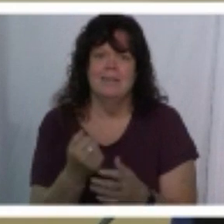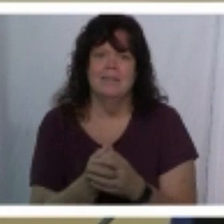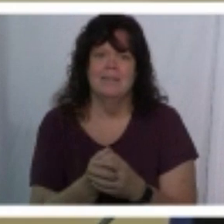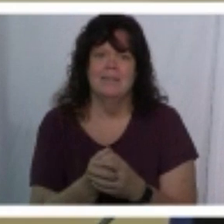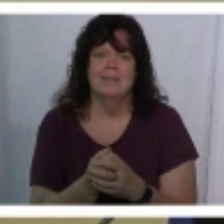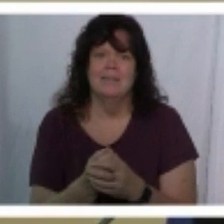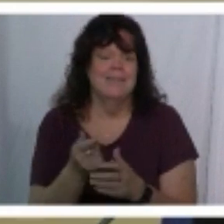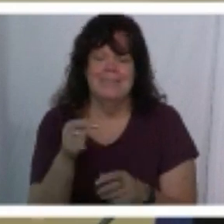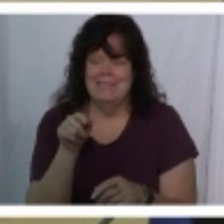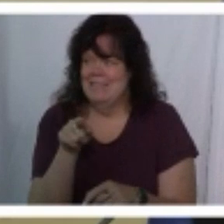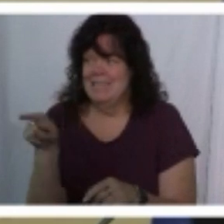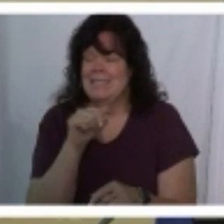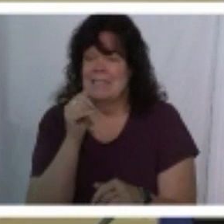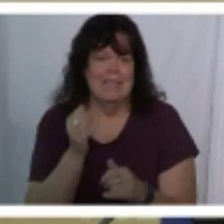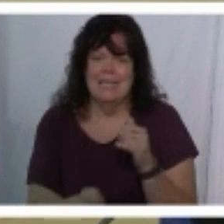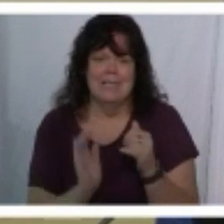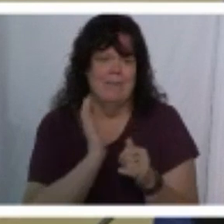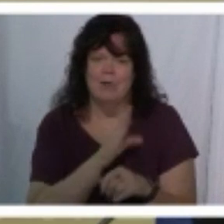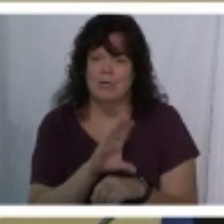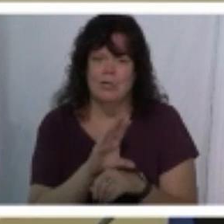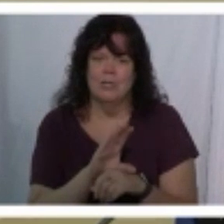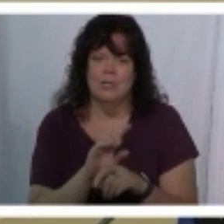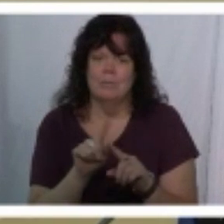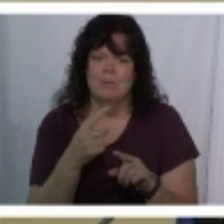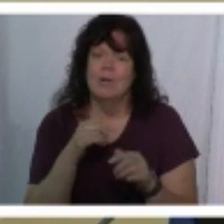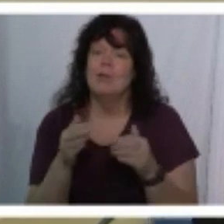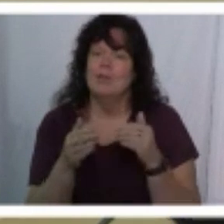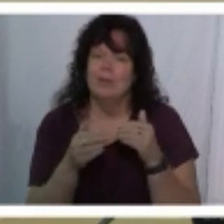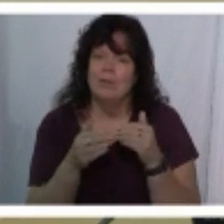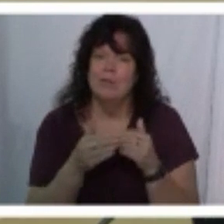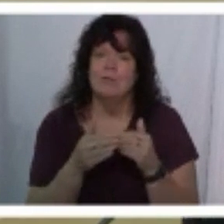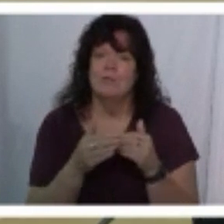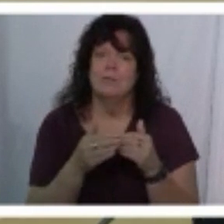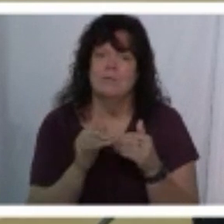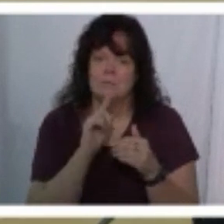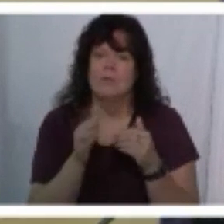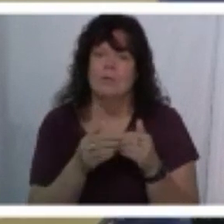this is not the end no we're close i love you guys